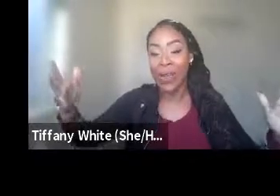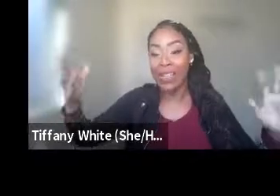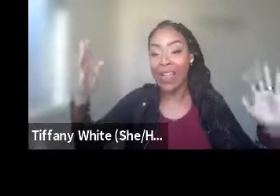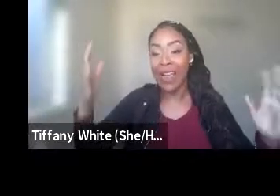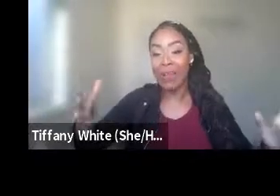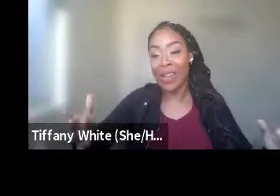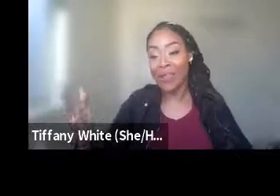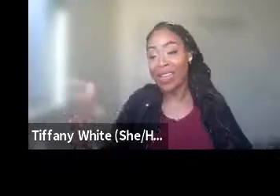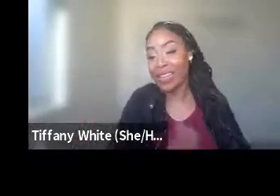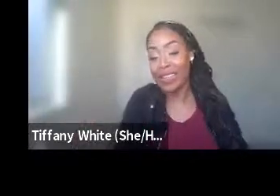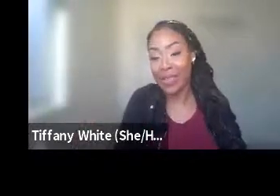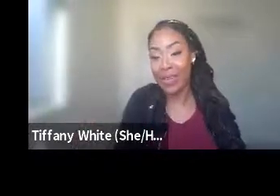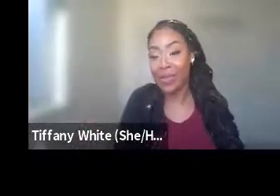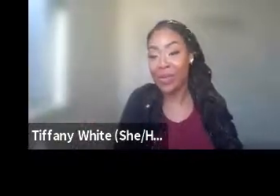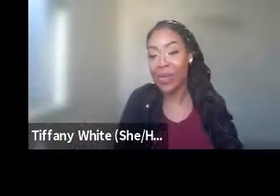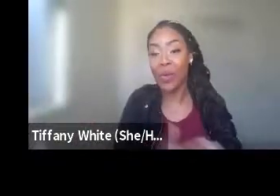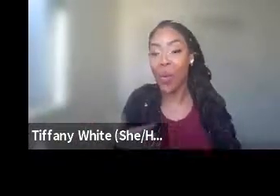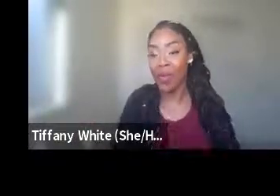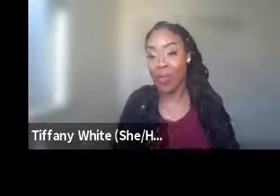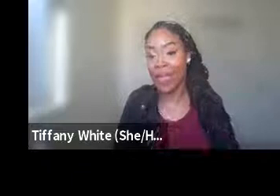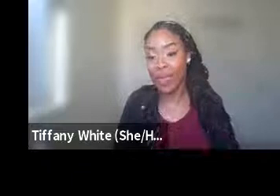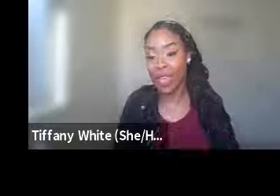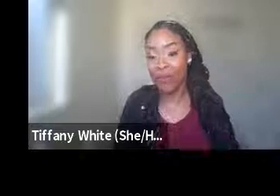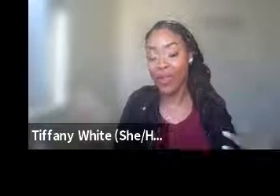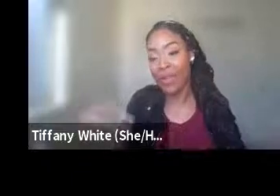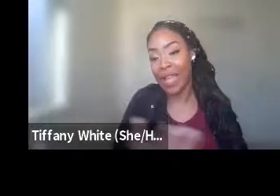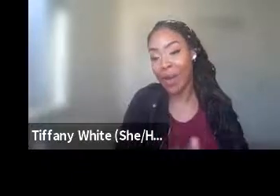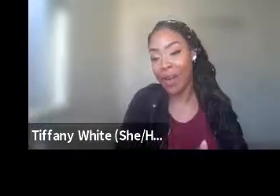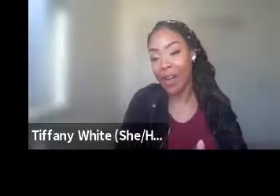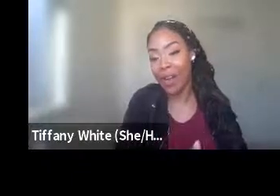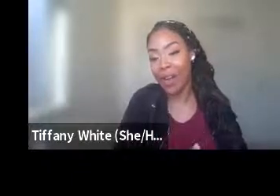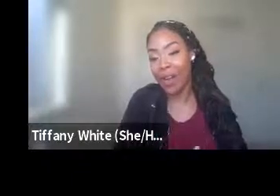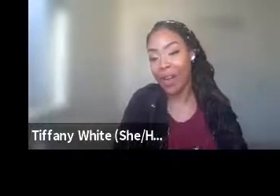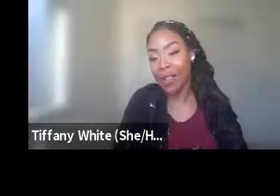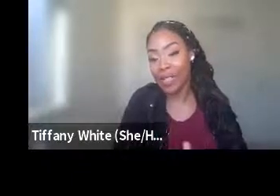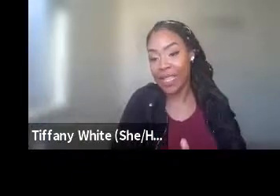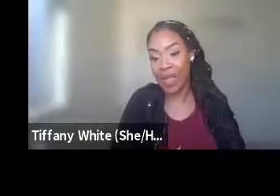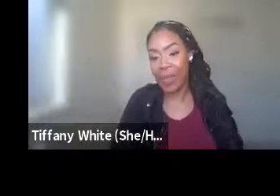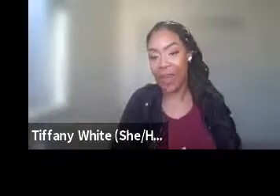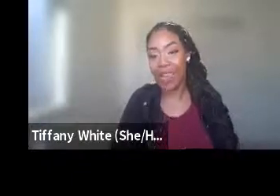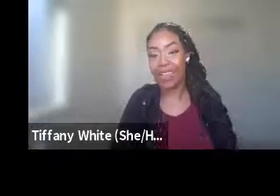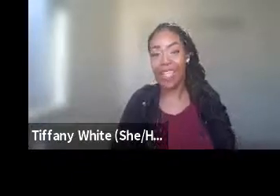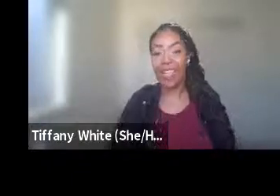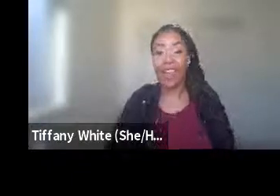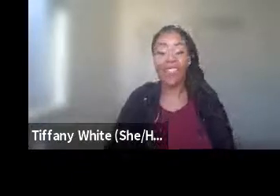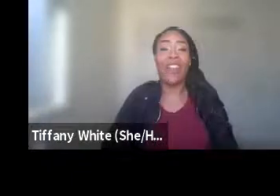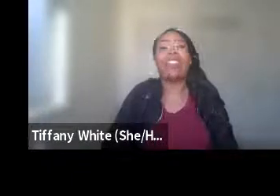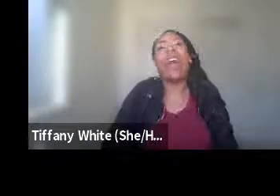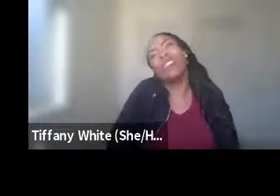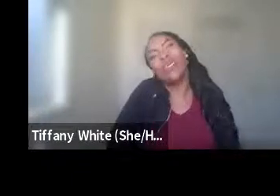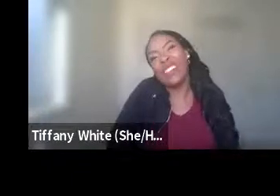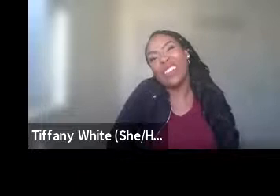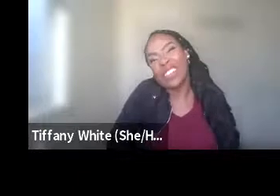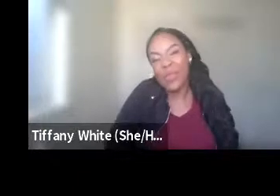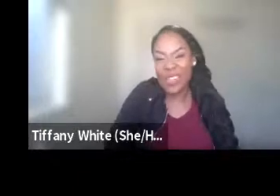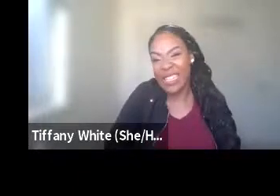You know, it's not going to benefit neither the student or the baby if we don't allow her to see the baby, right? And it's like, cause and effect.